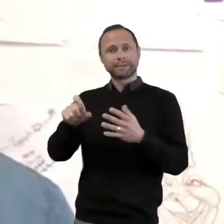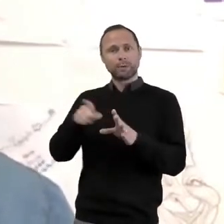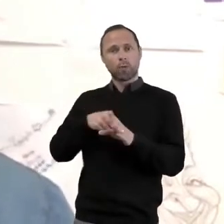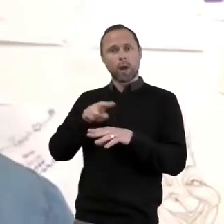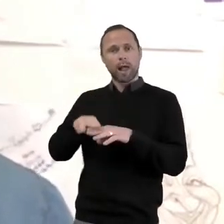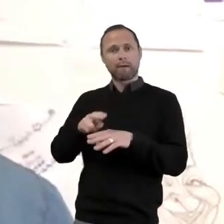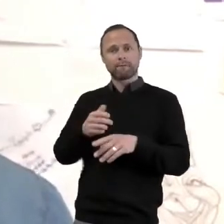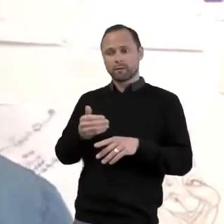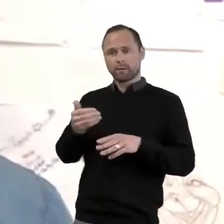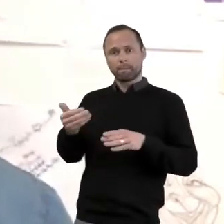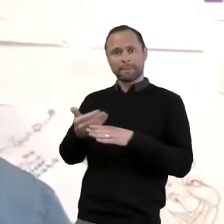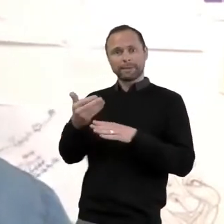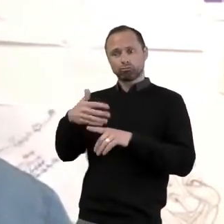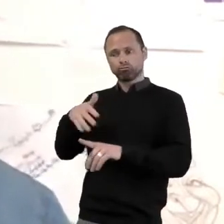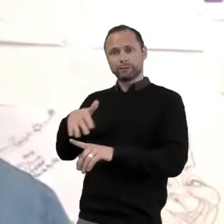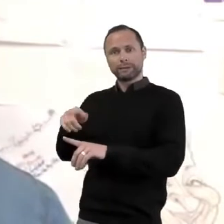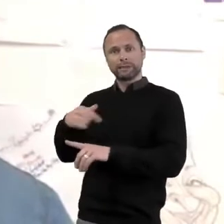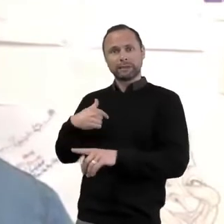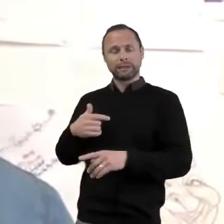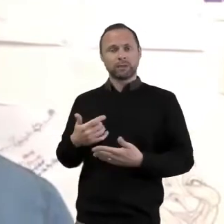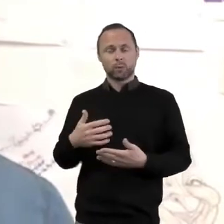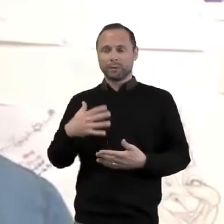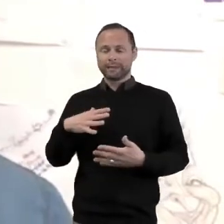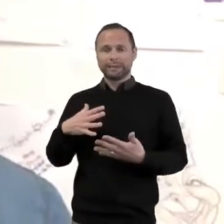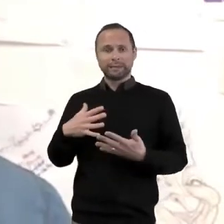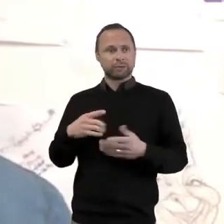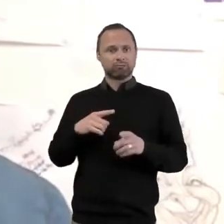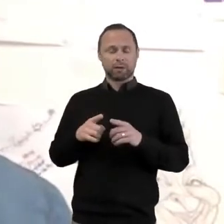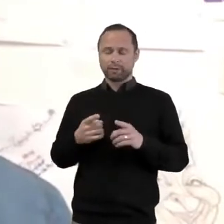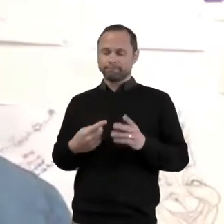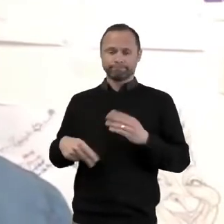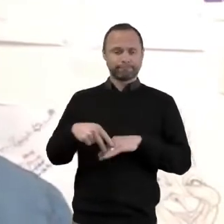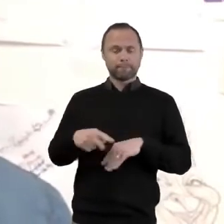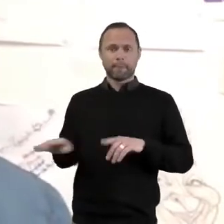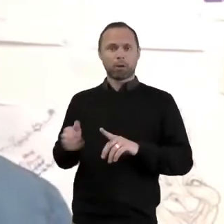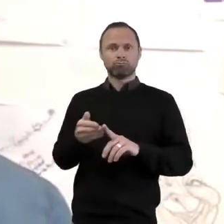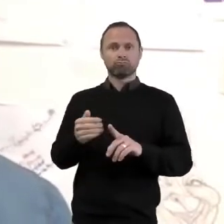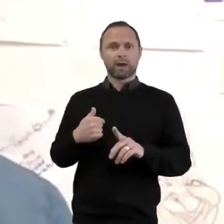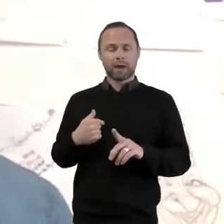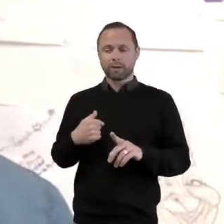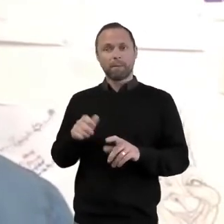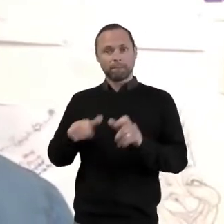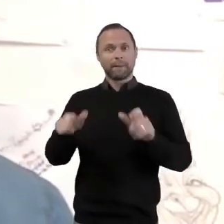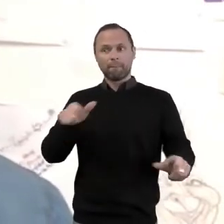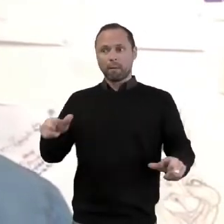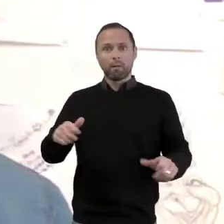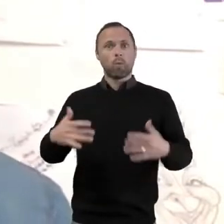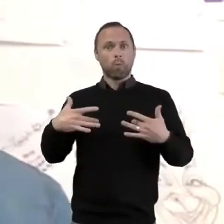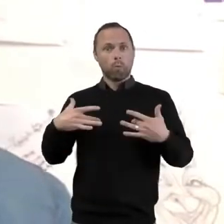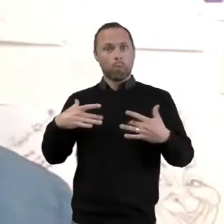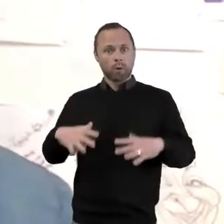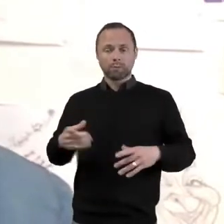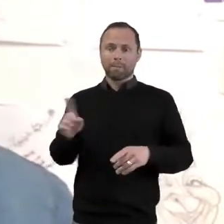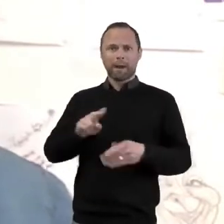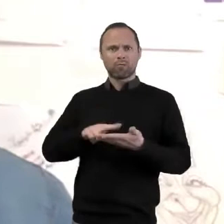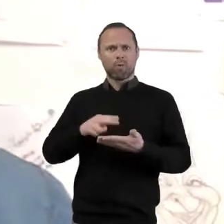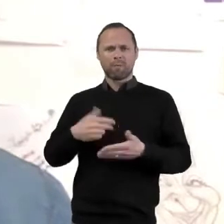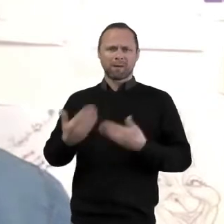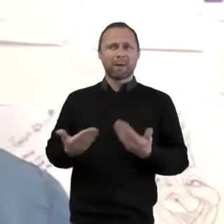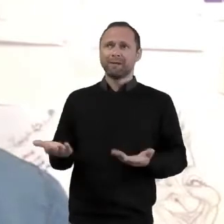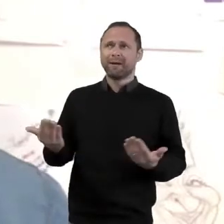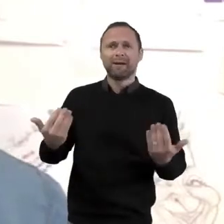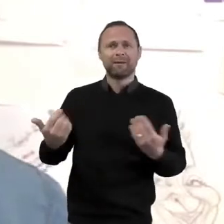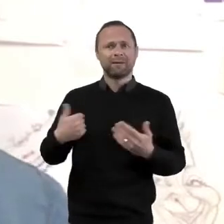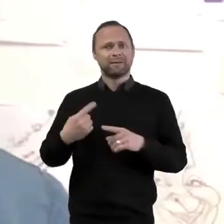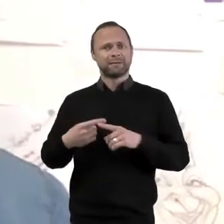the call for support to help get back on track has been very loud. 2020 through to now has